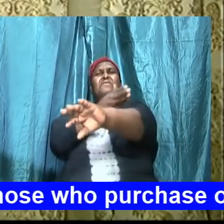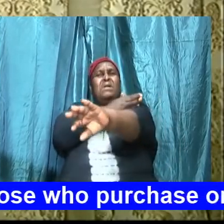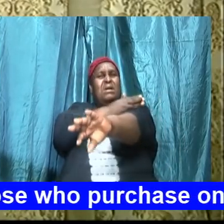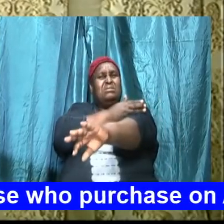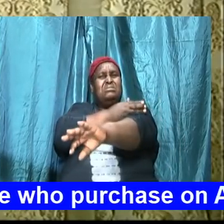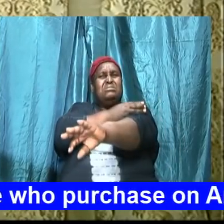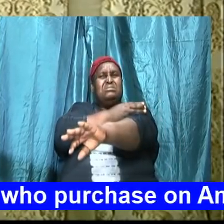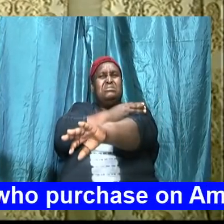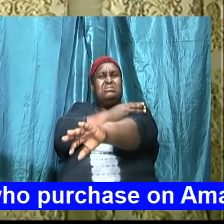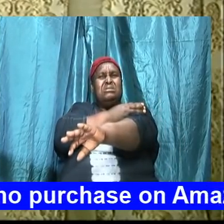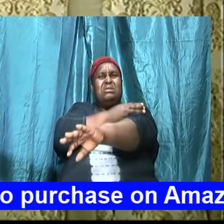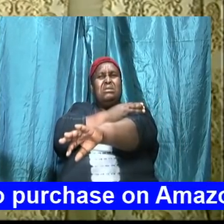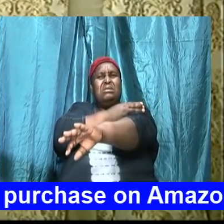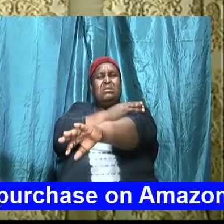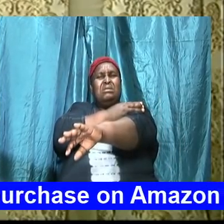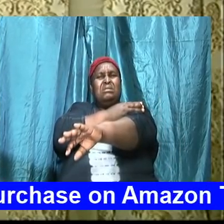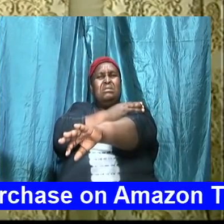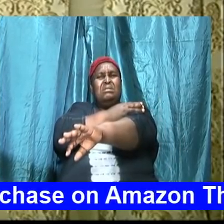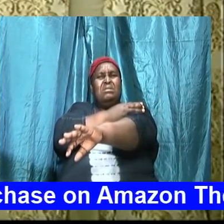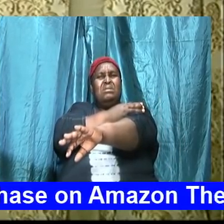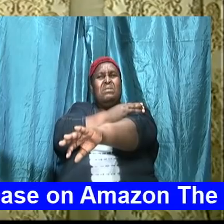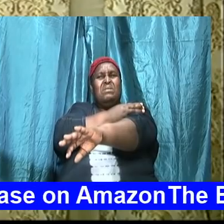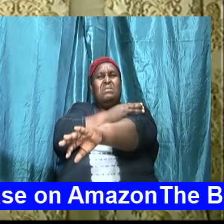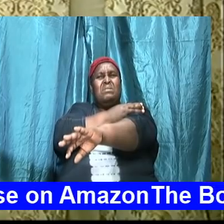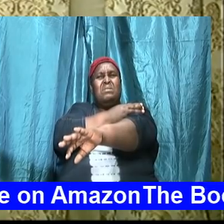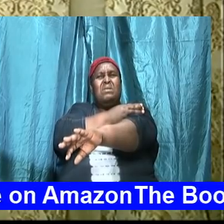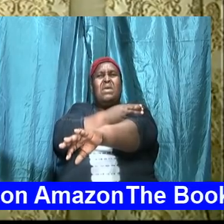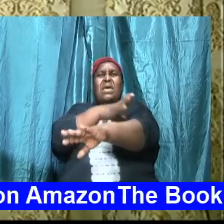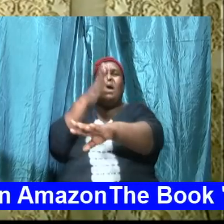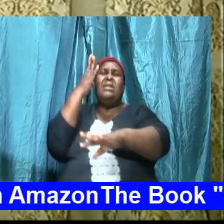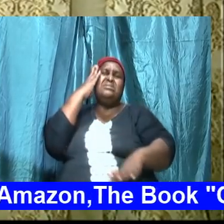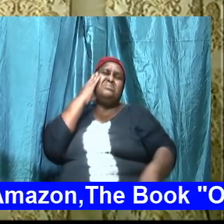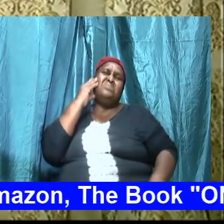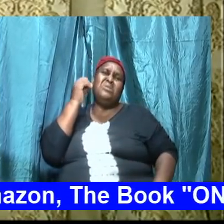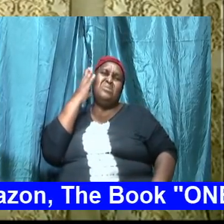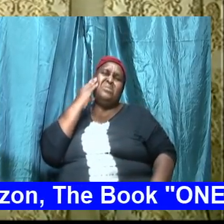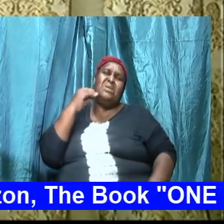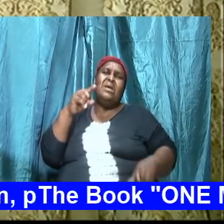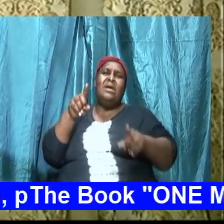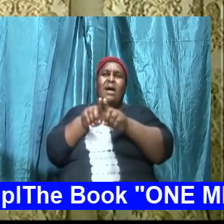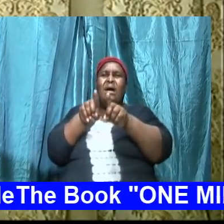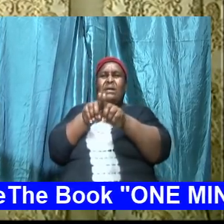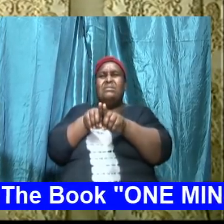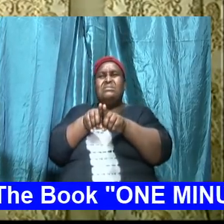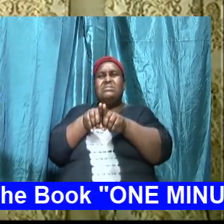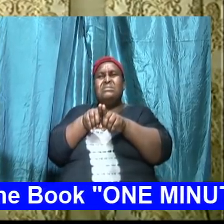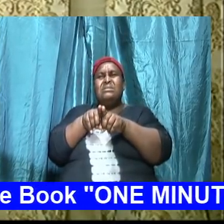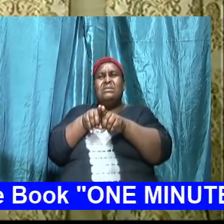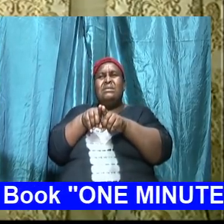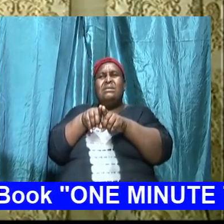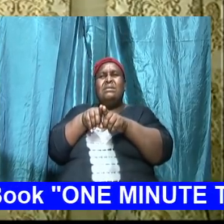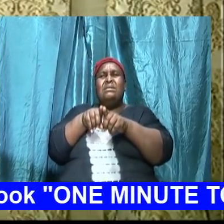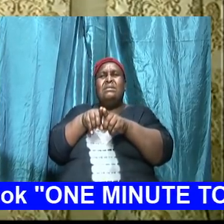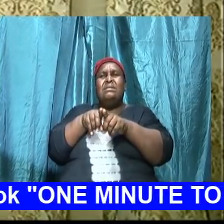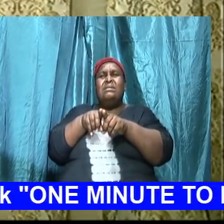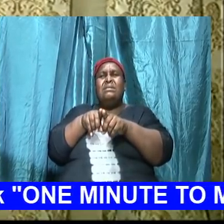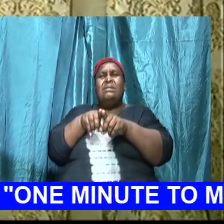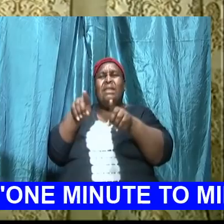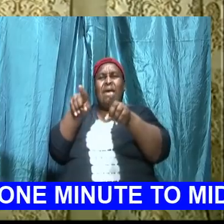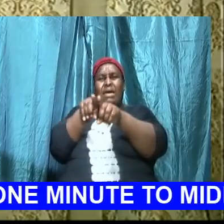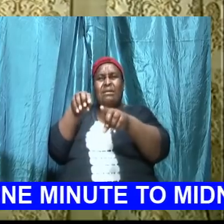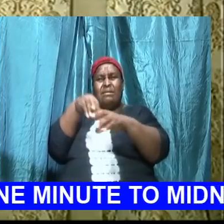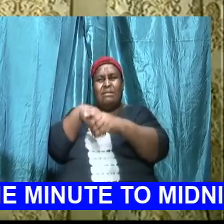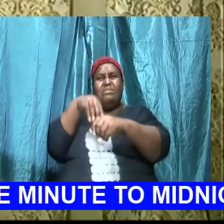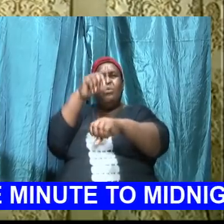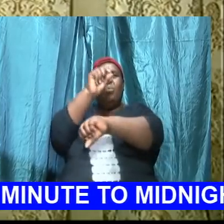based on seniority and experience as it is in the secular work no no